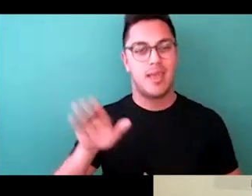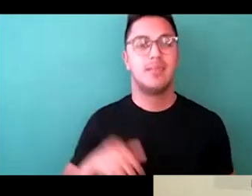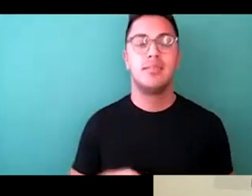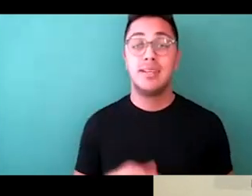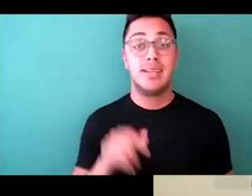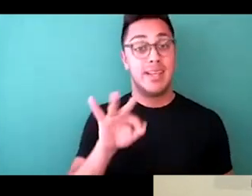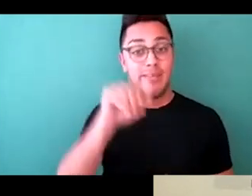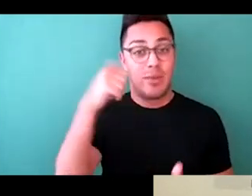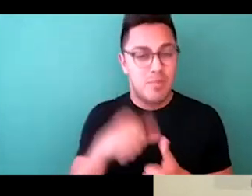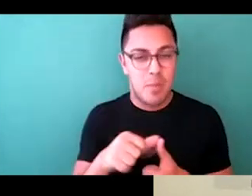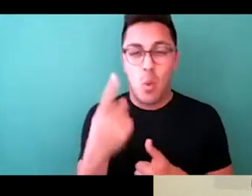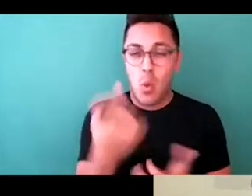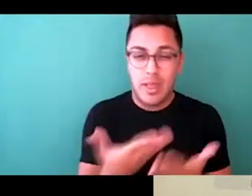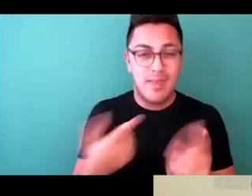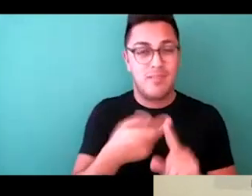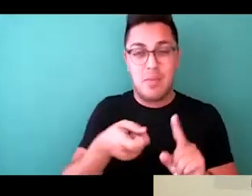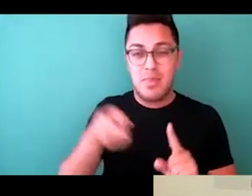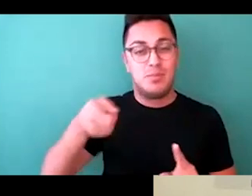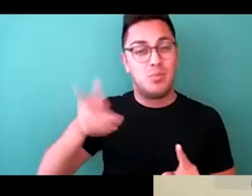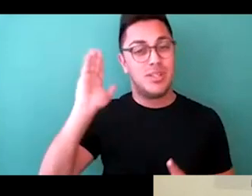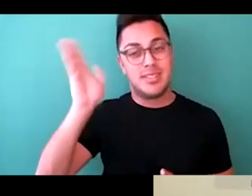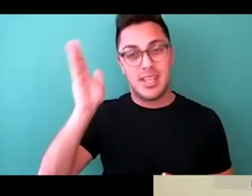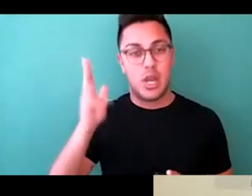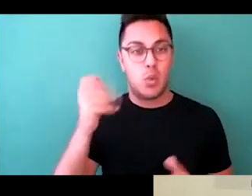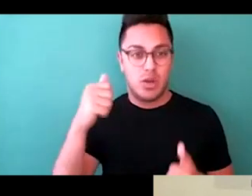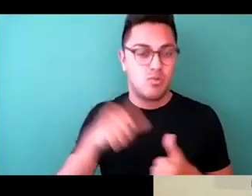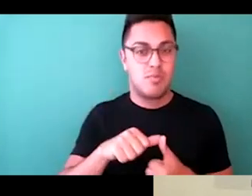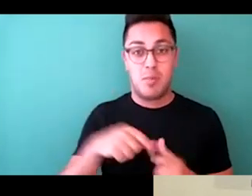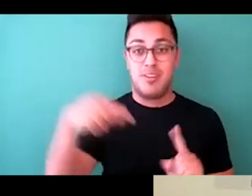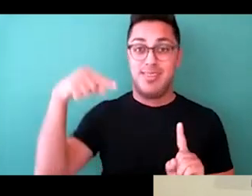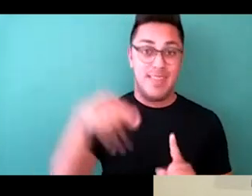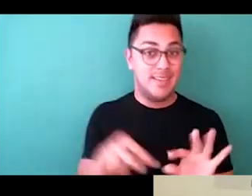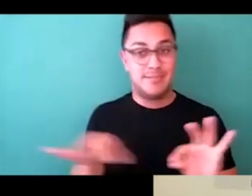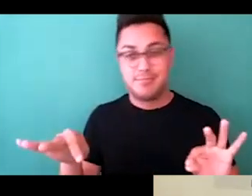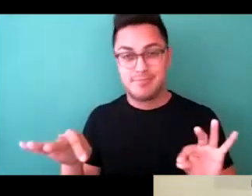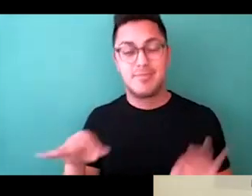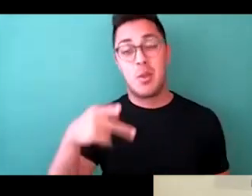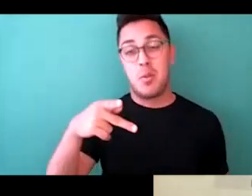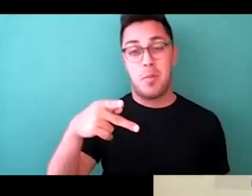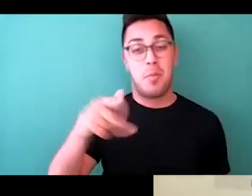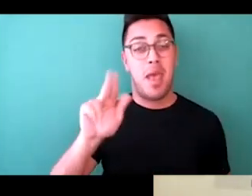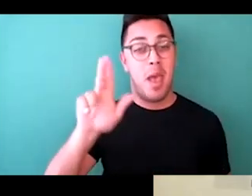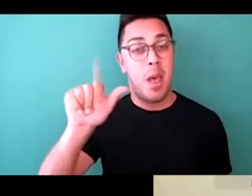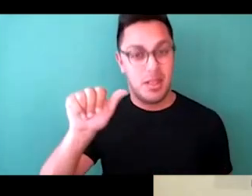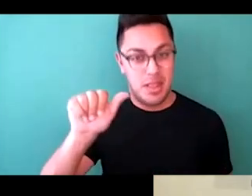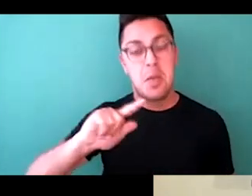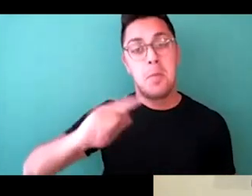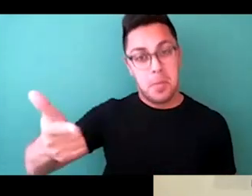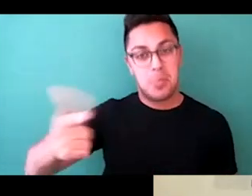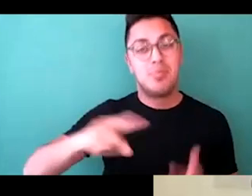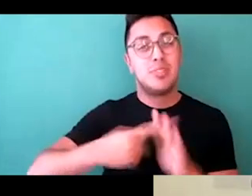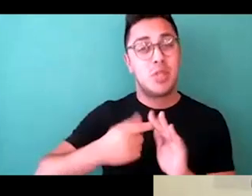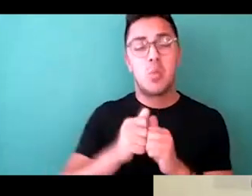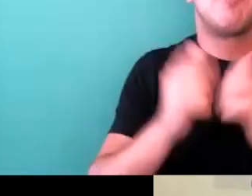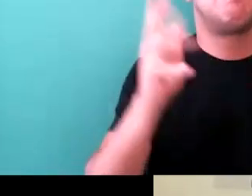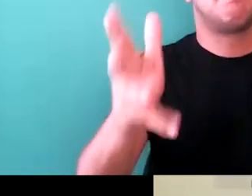this presentation, I want it to be this. So, Paula, maybe you can start out with some leave behind,